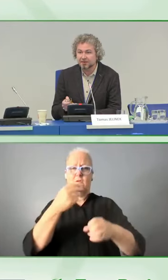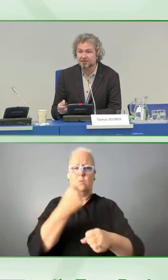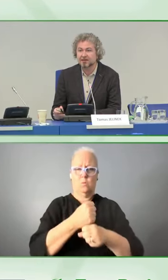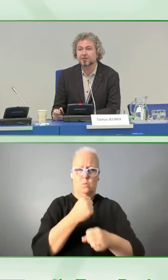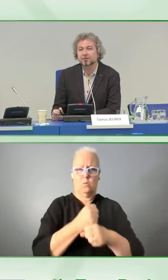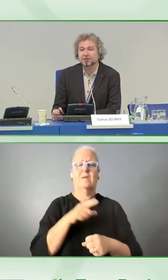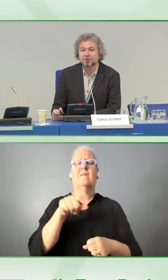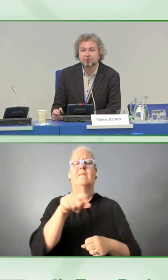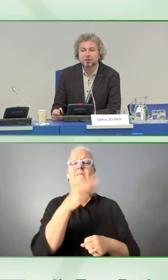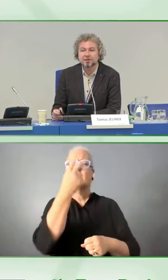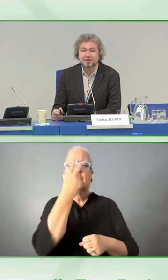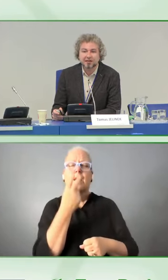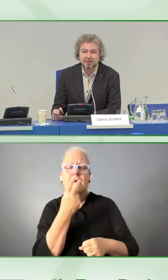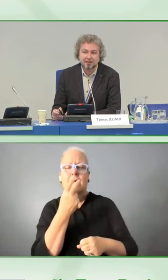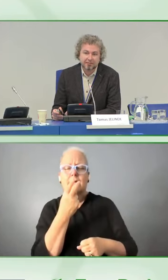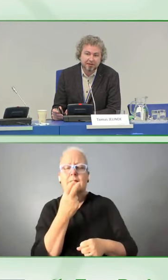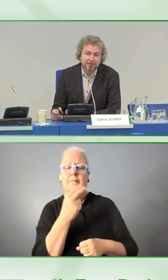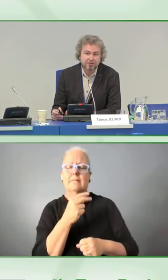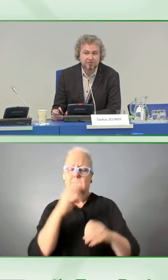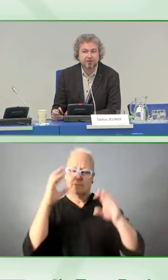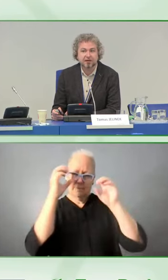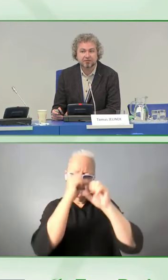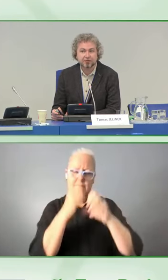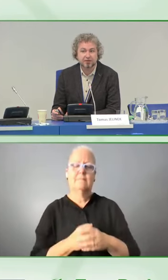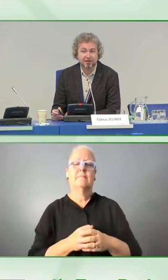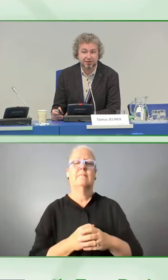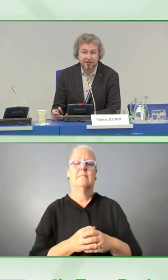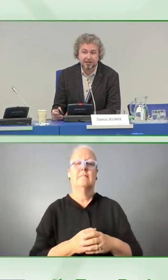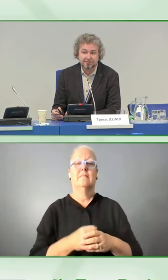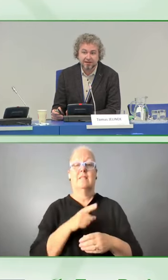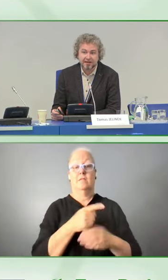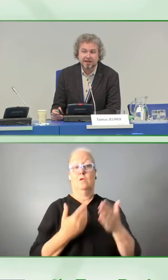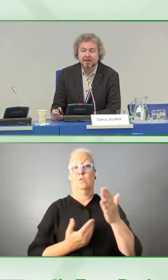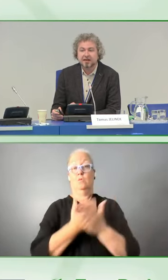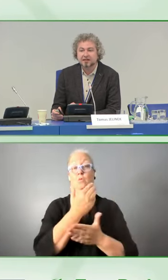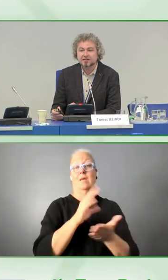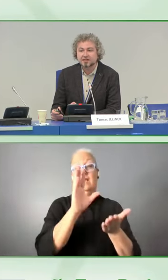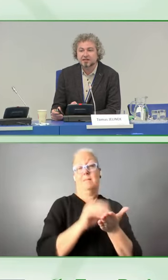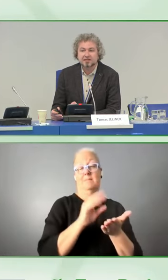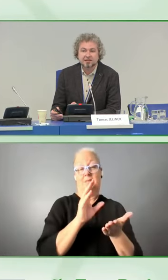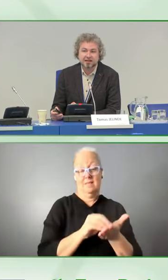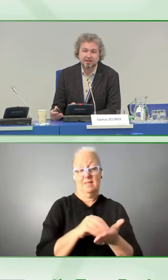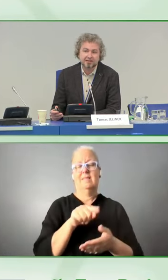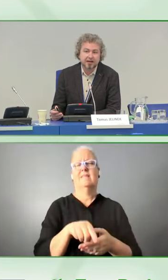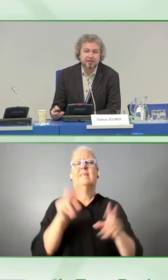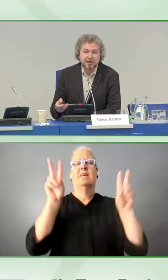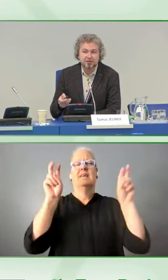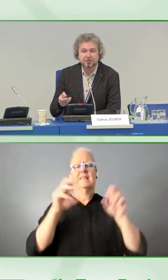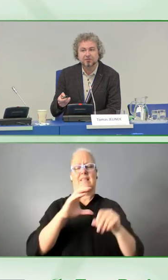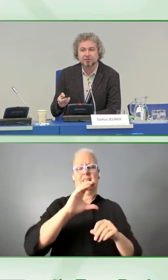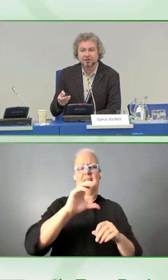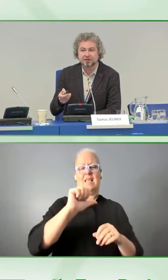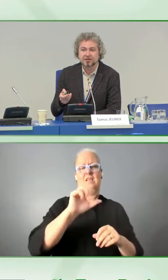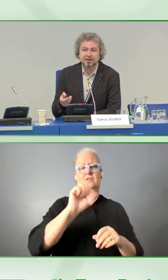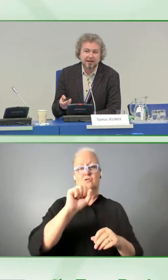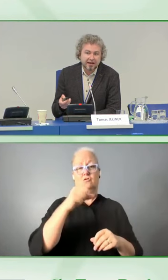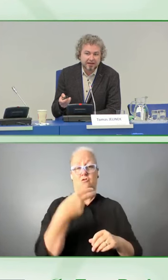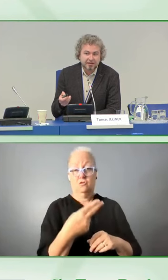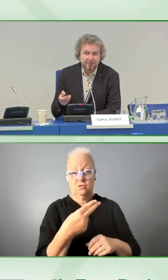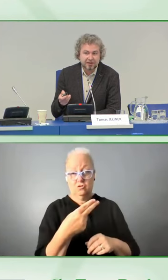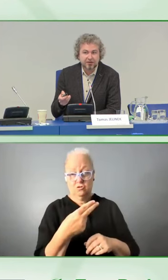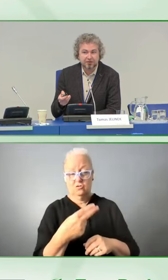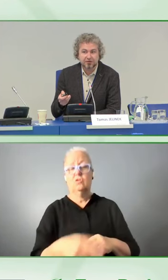a little bit about the newest application, which we have called CacheReader, and it is an application for the